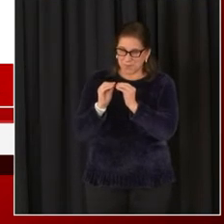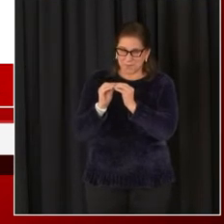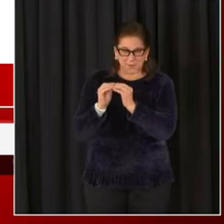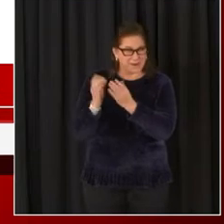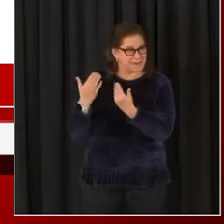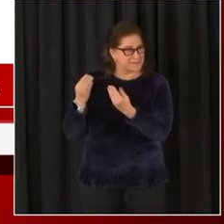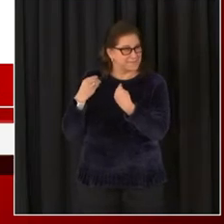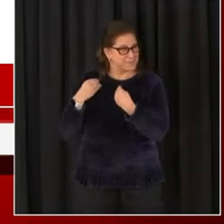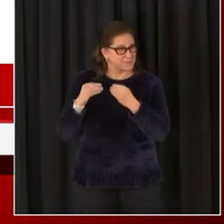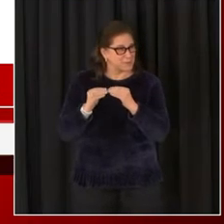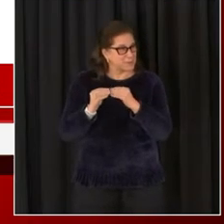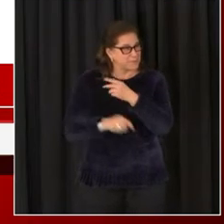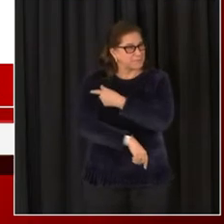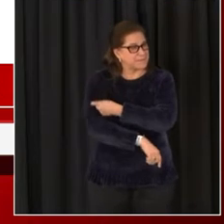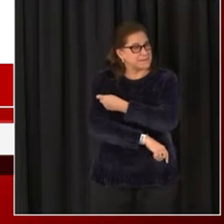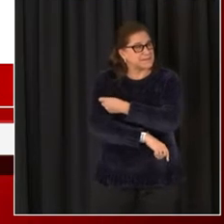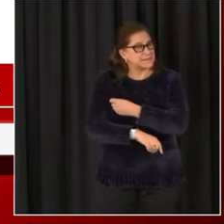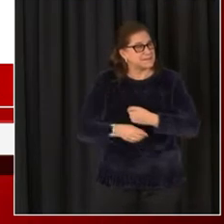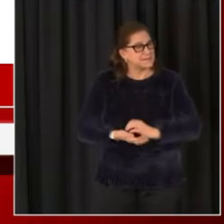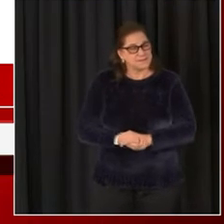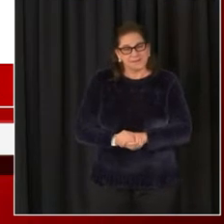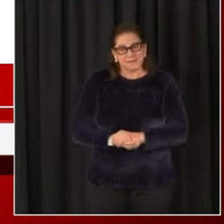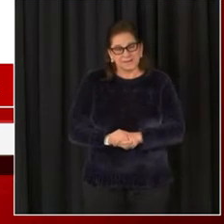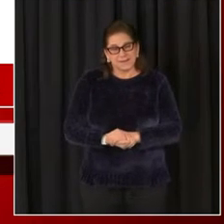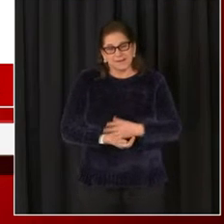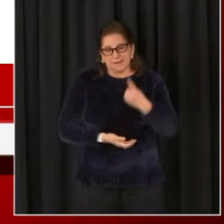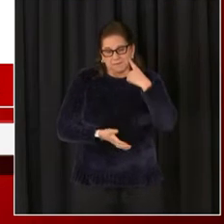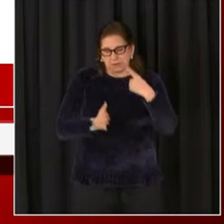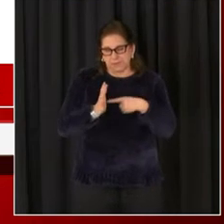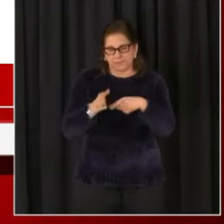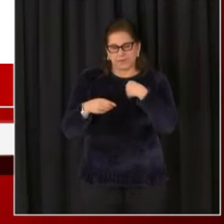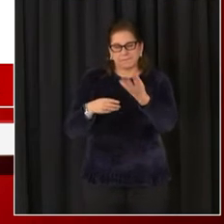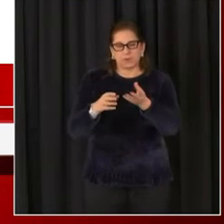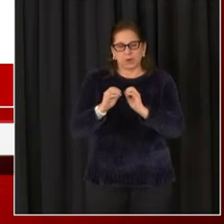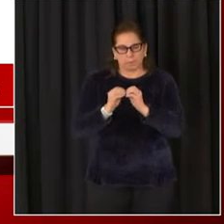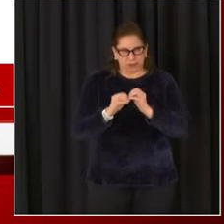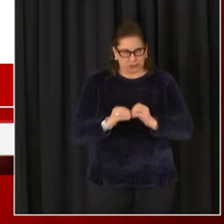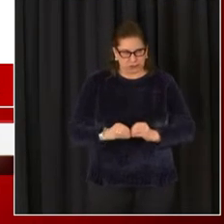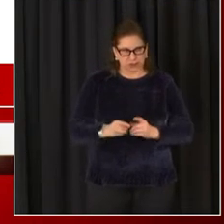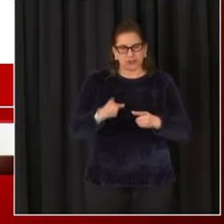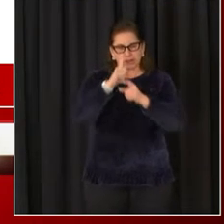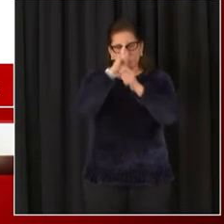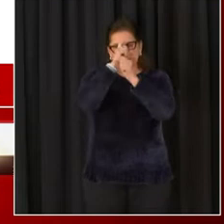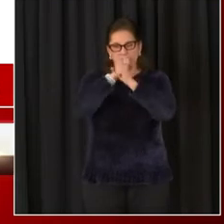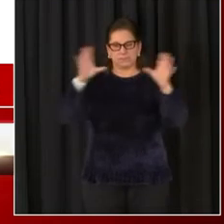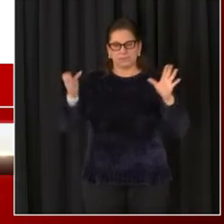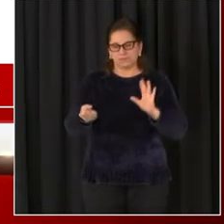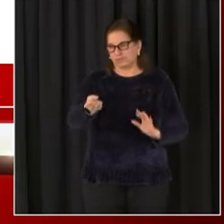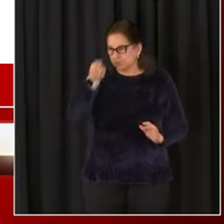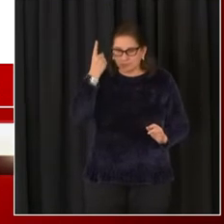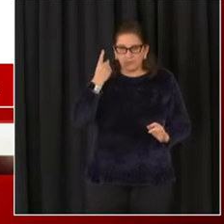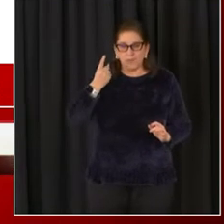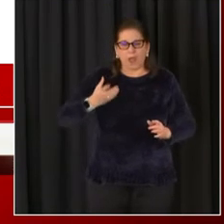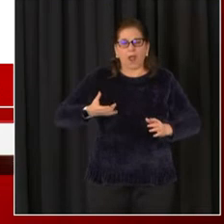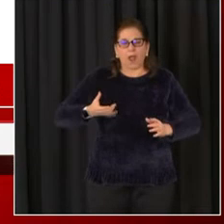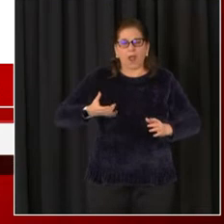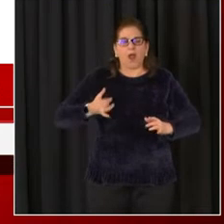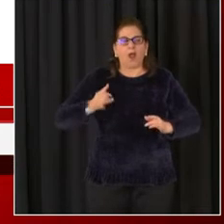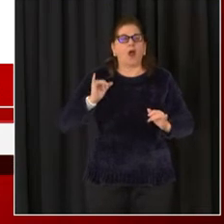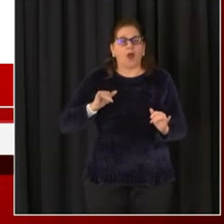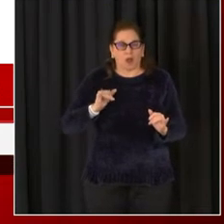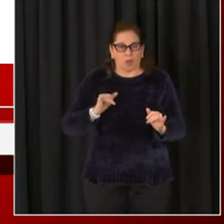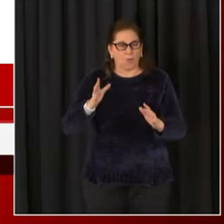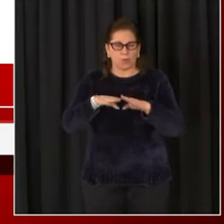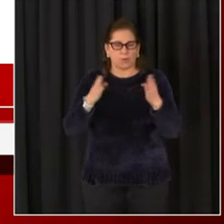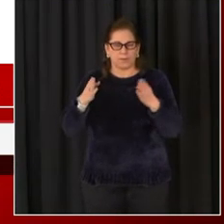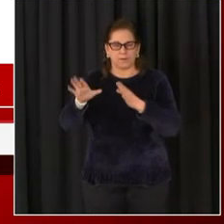more quickly. For example, let me just give you some numbers, and we're happy to take questions about it